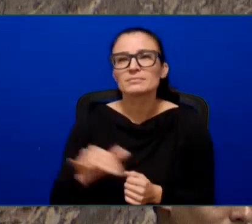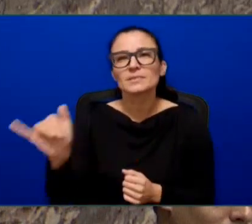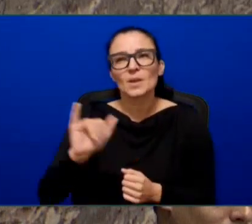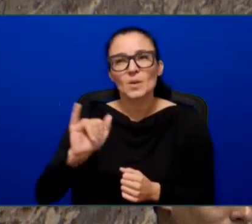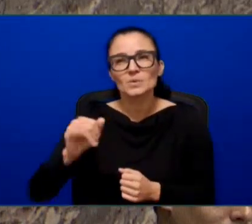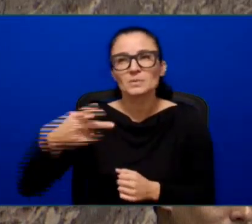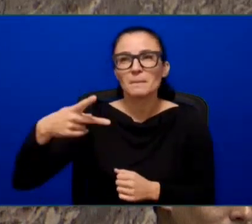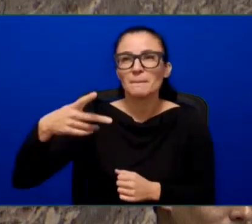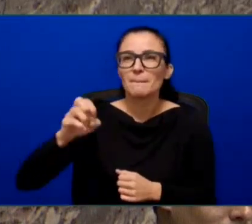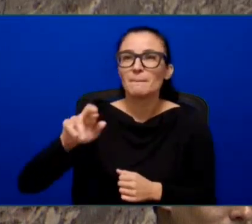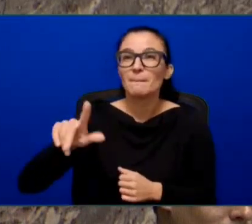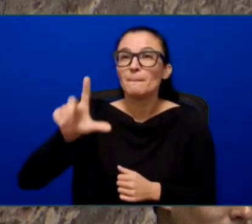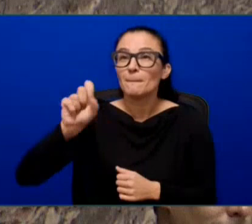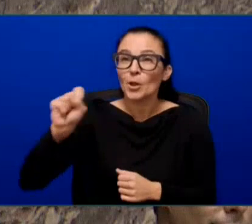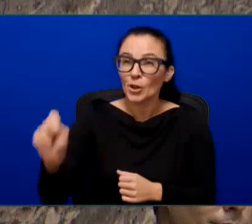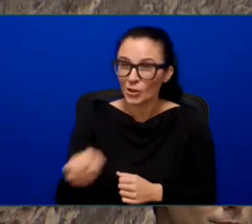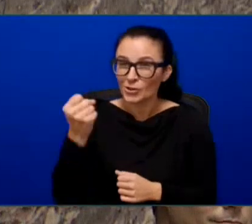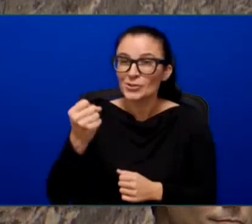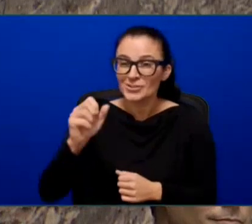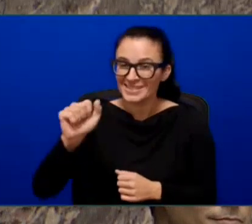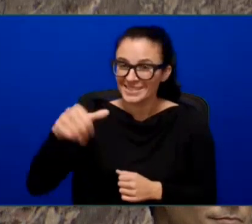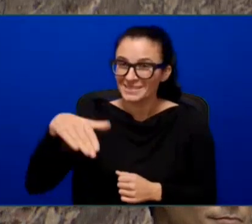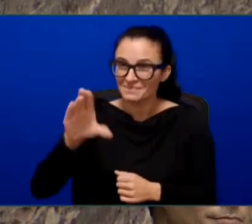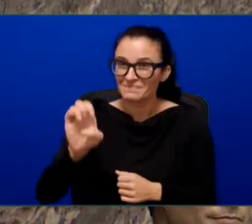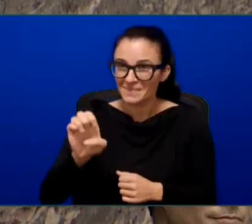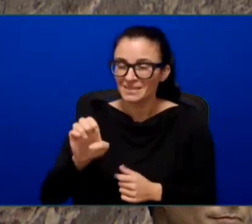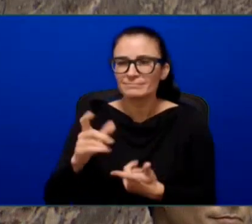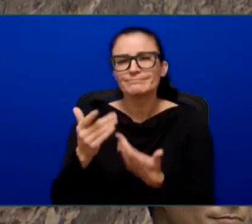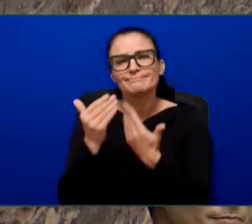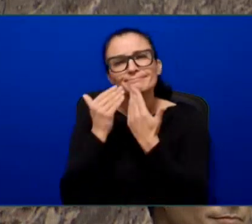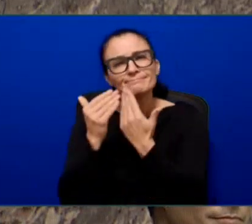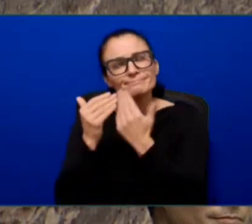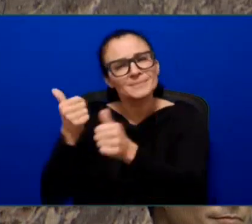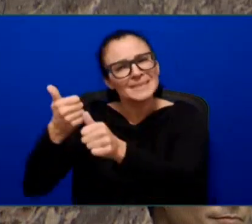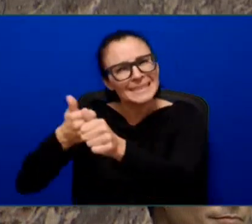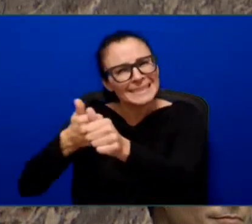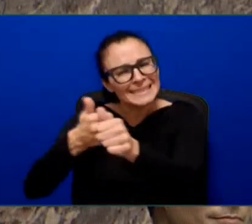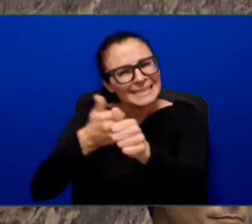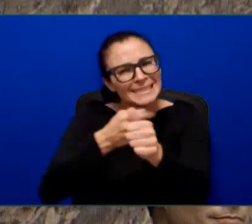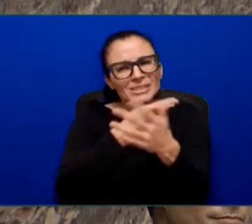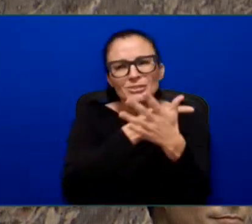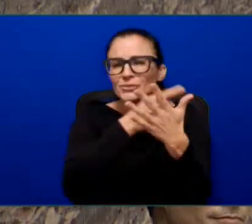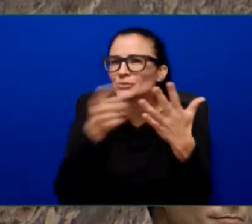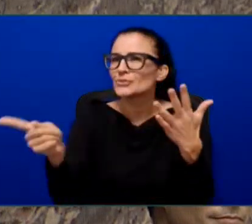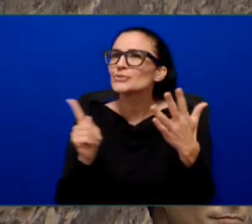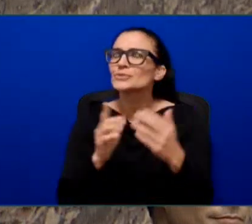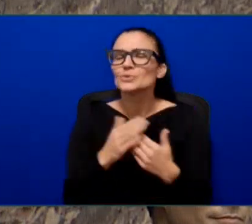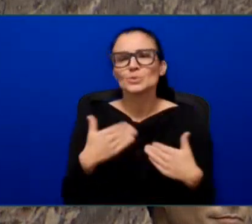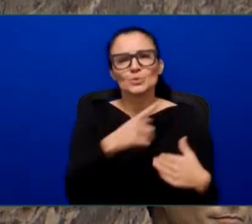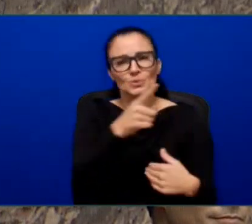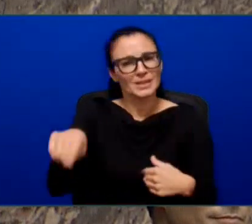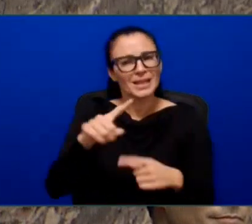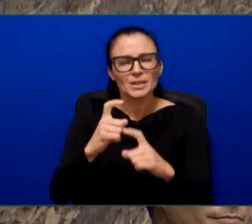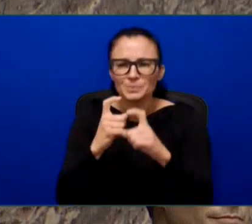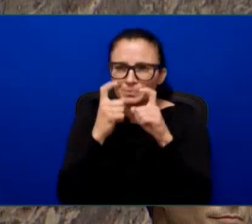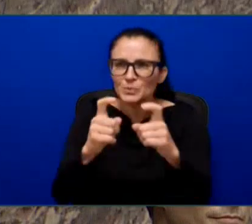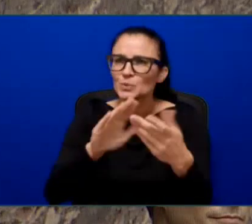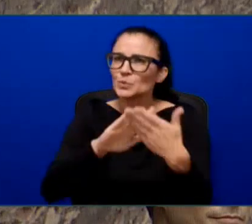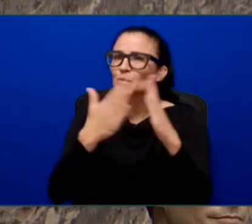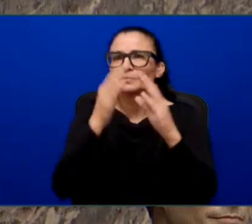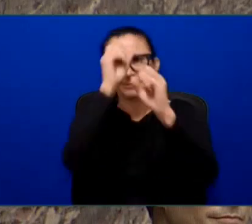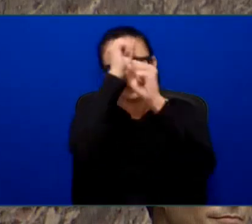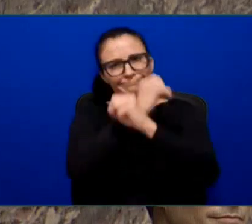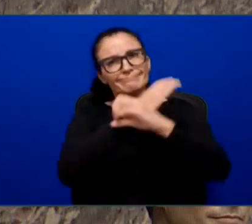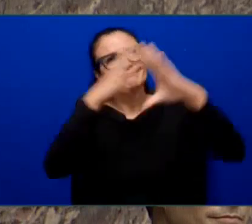Thank you to the work that each of you do each and every day to enrich our communities. Your vision, creativity, tenacity, and resilience